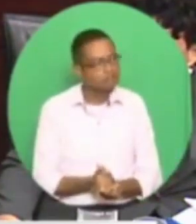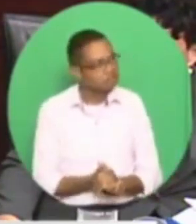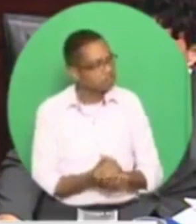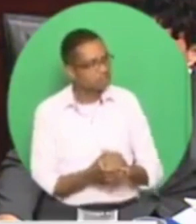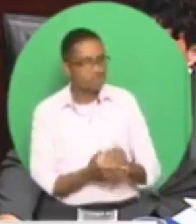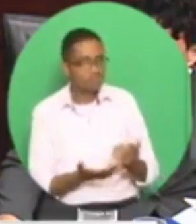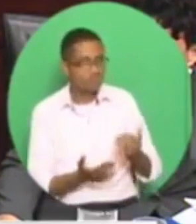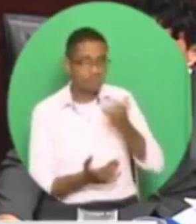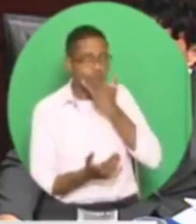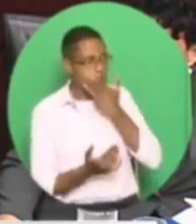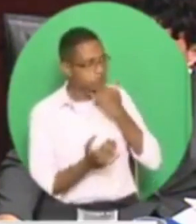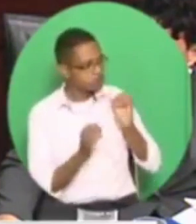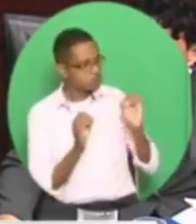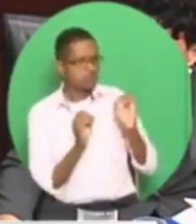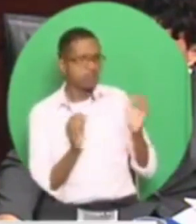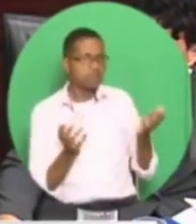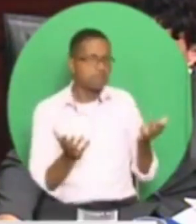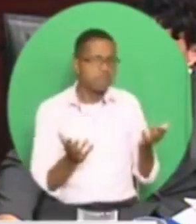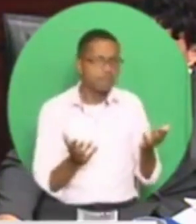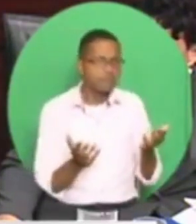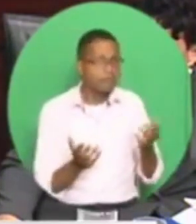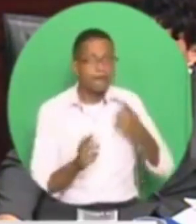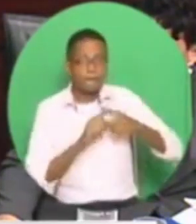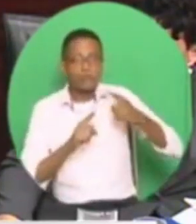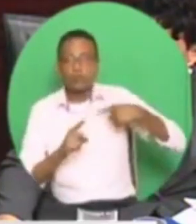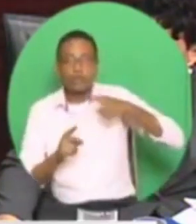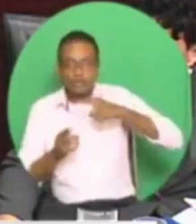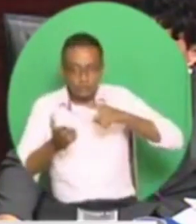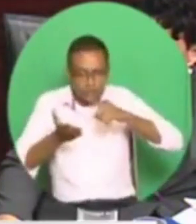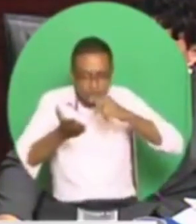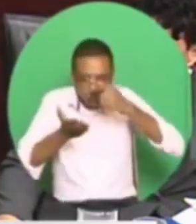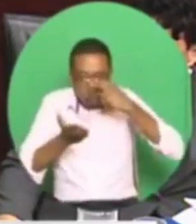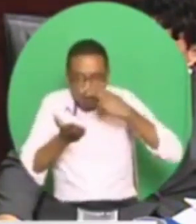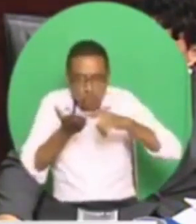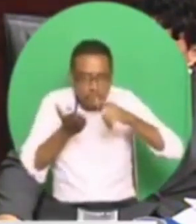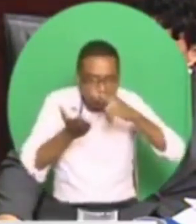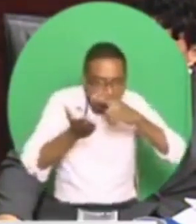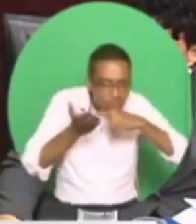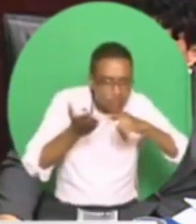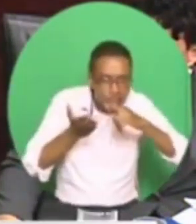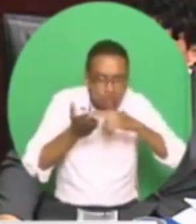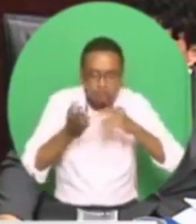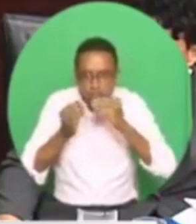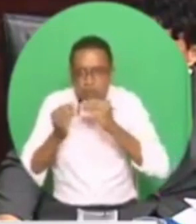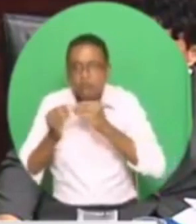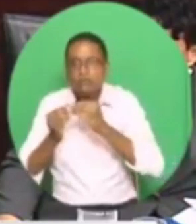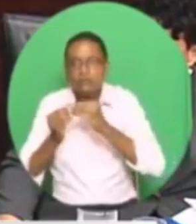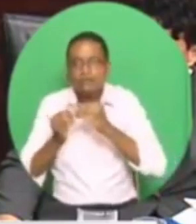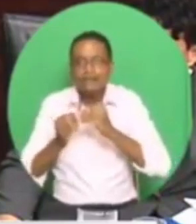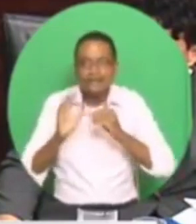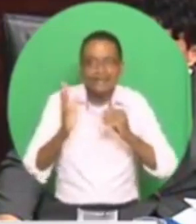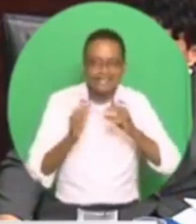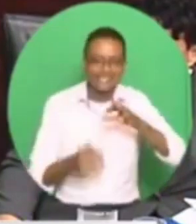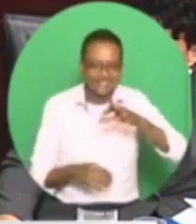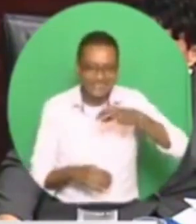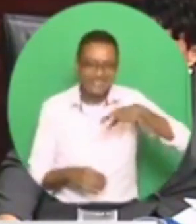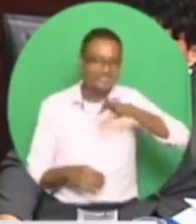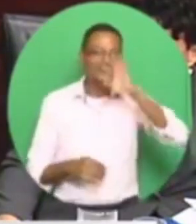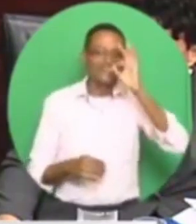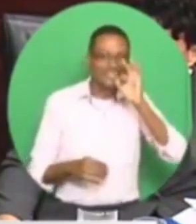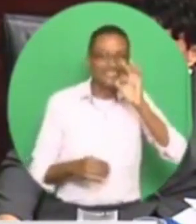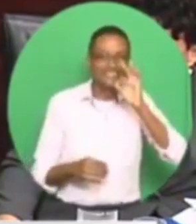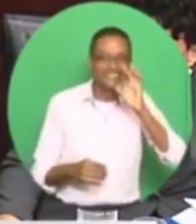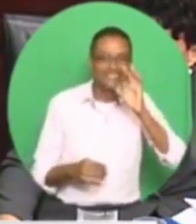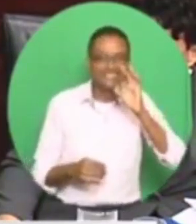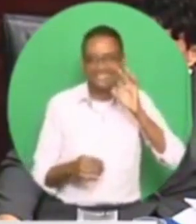wrong with that. Madam Speaker, when we did further research, we found that there were actually, we got the date